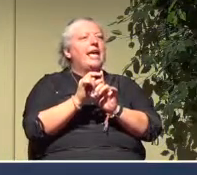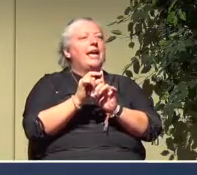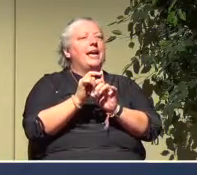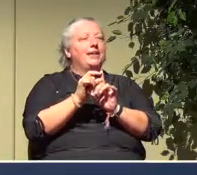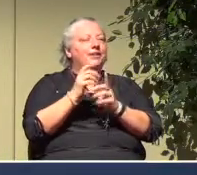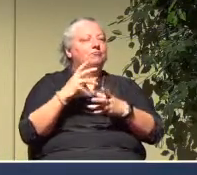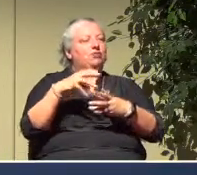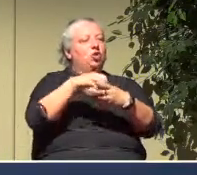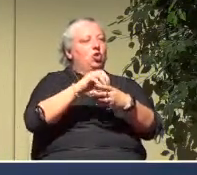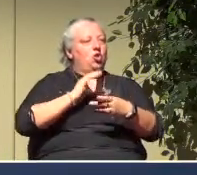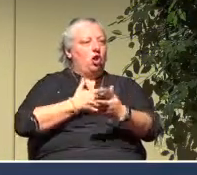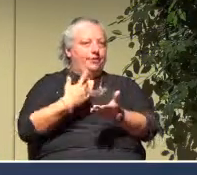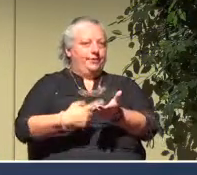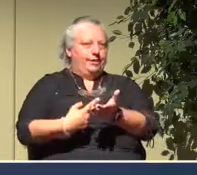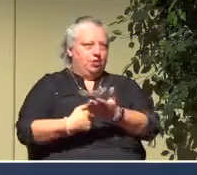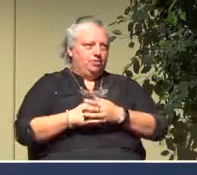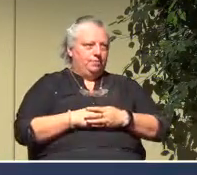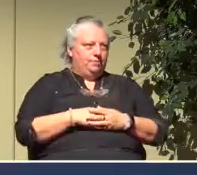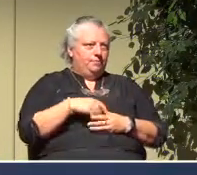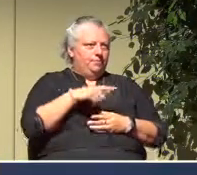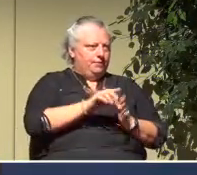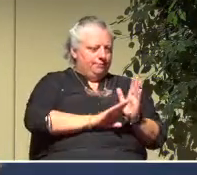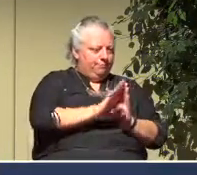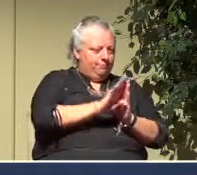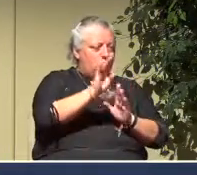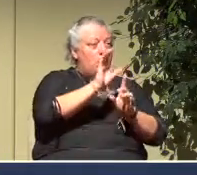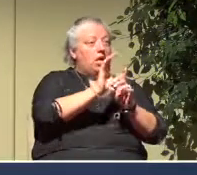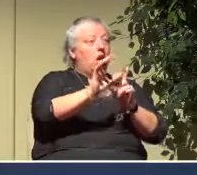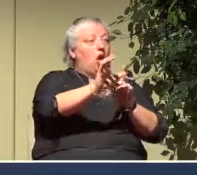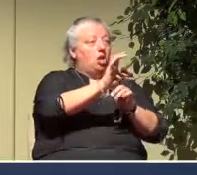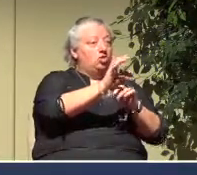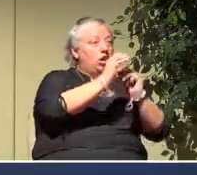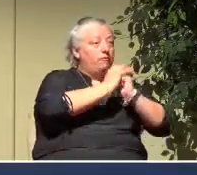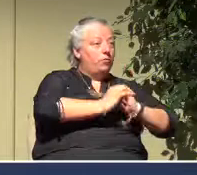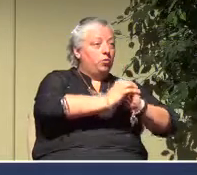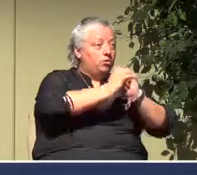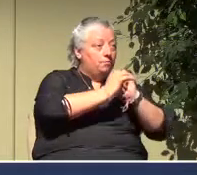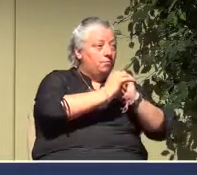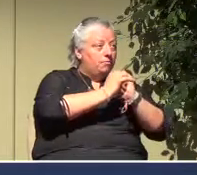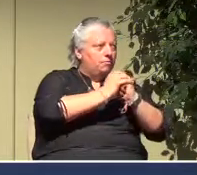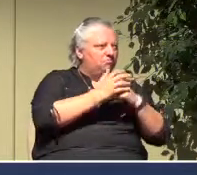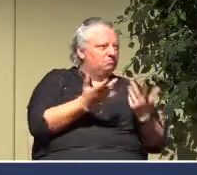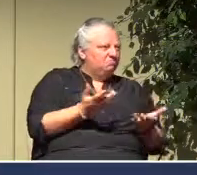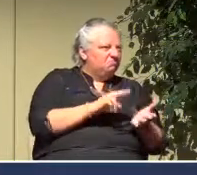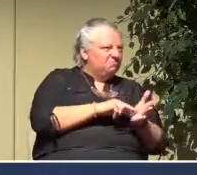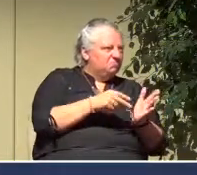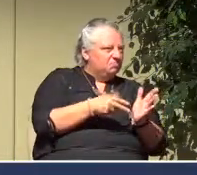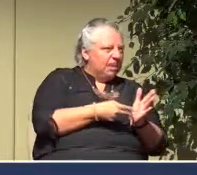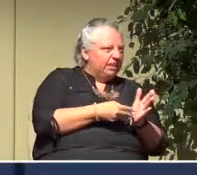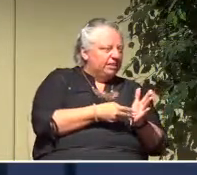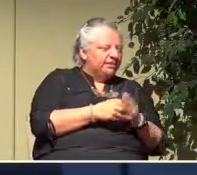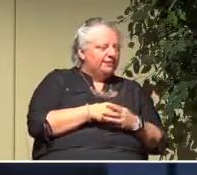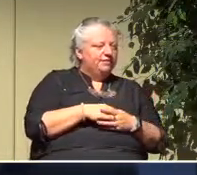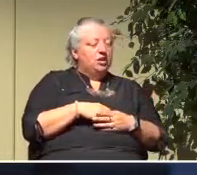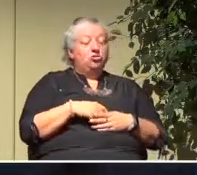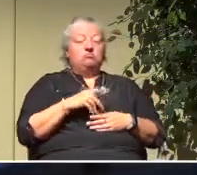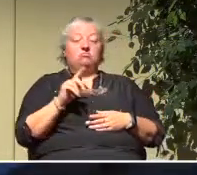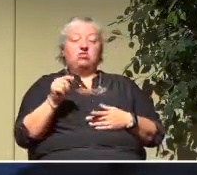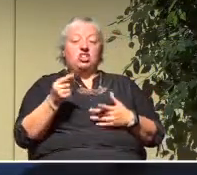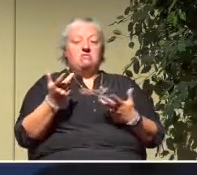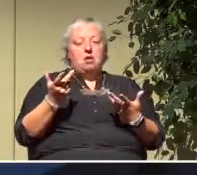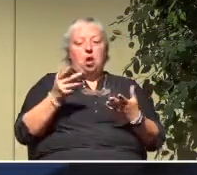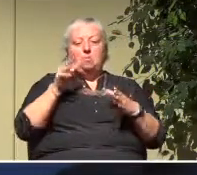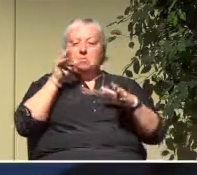So to create a culture of worship. And what that means then is more than just programs or